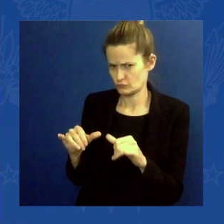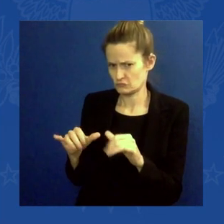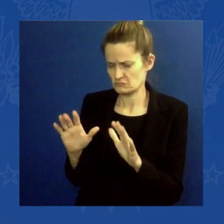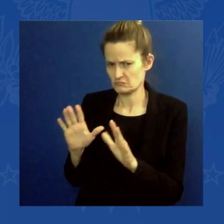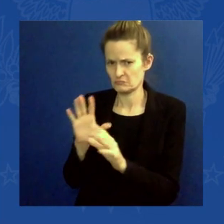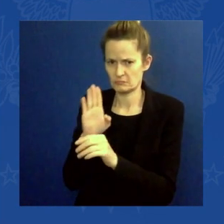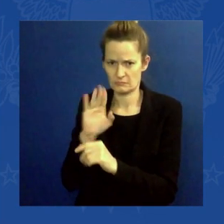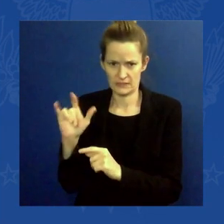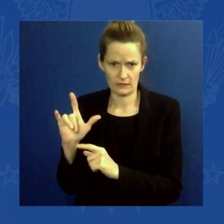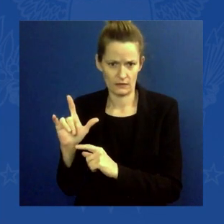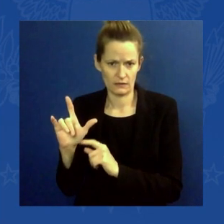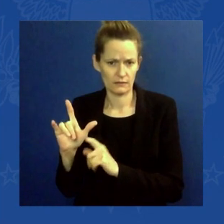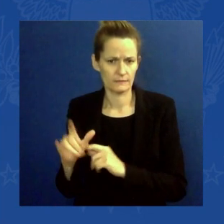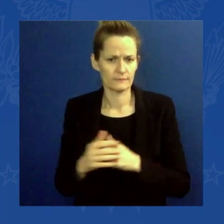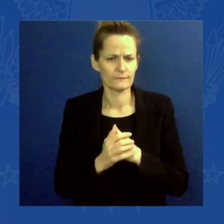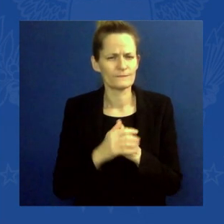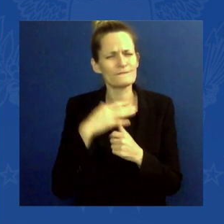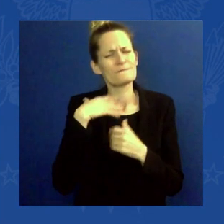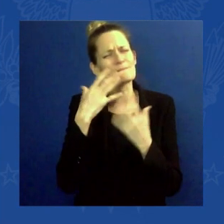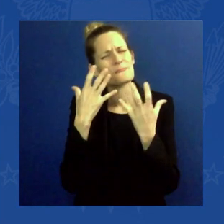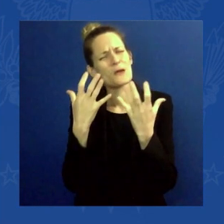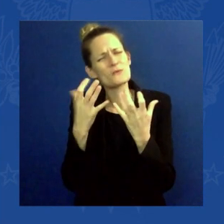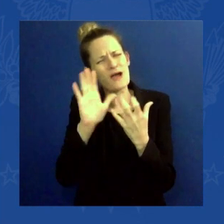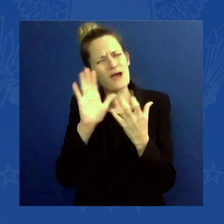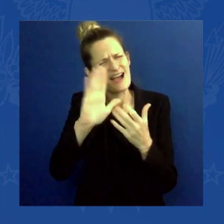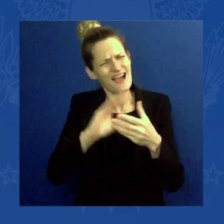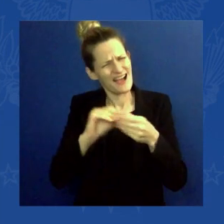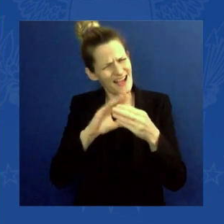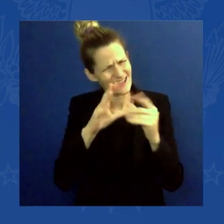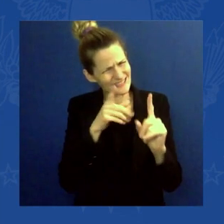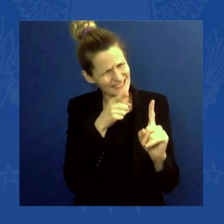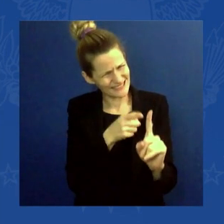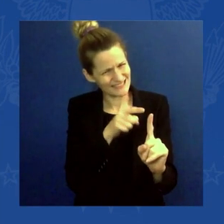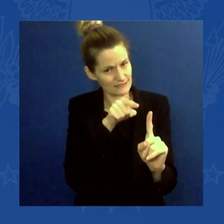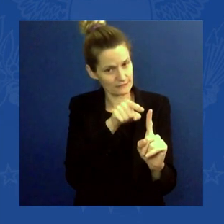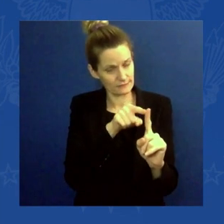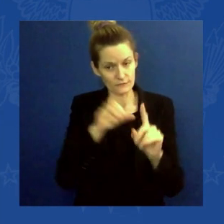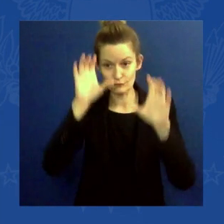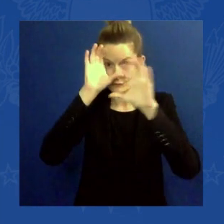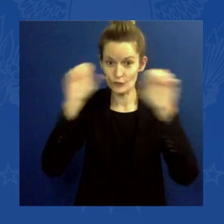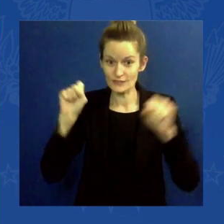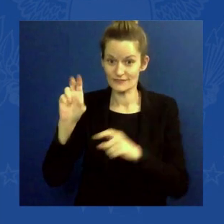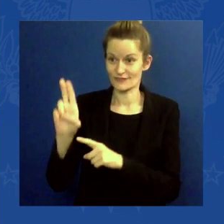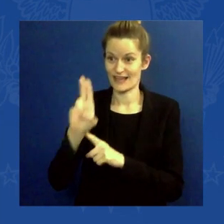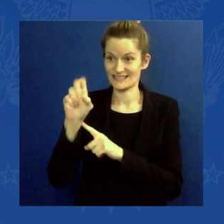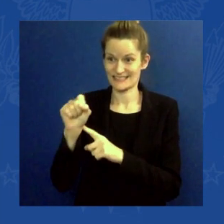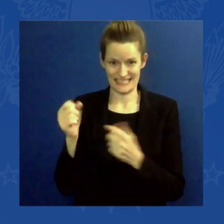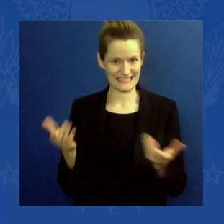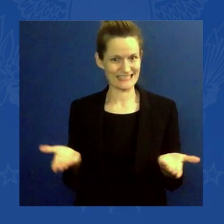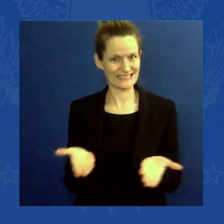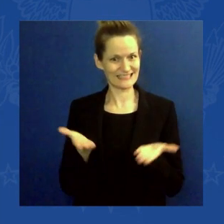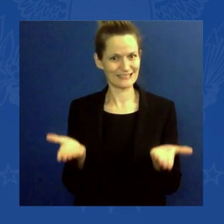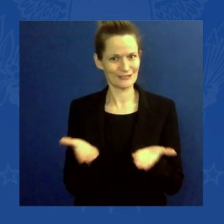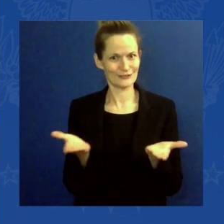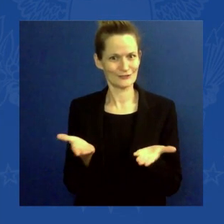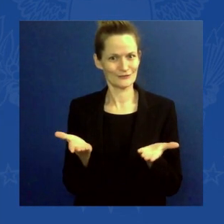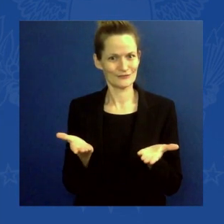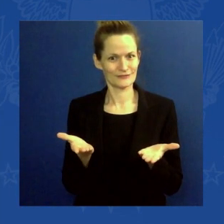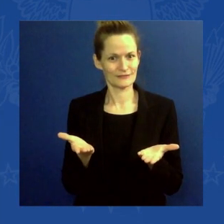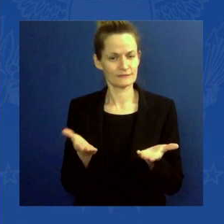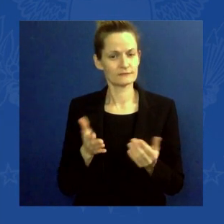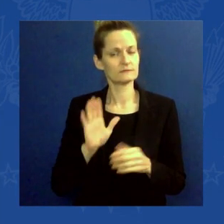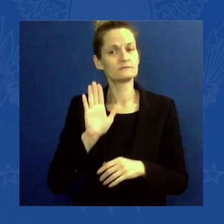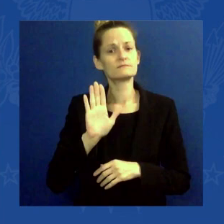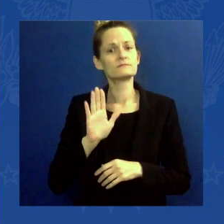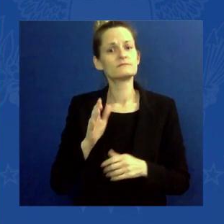despite the President of the States being here, I would stipulate the most powerful force on the planet is not even the President of the United